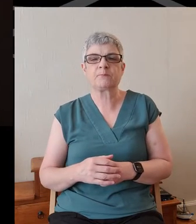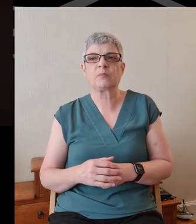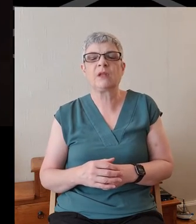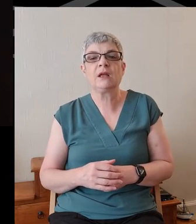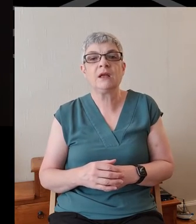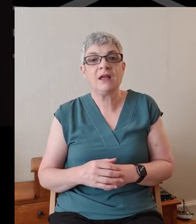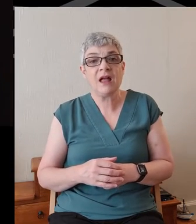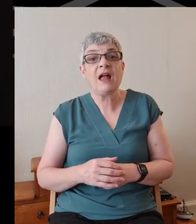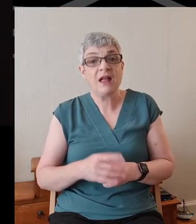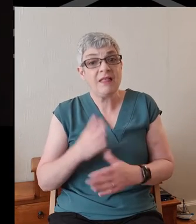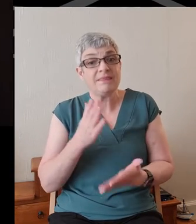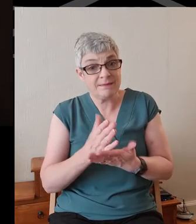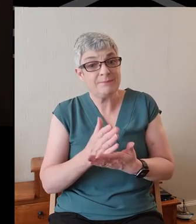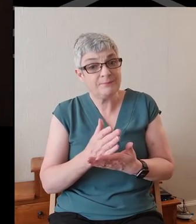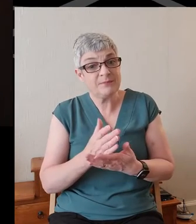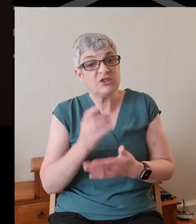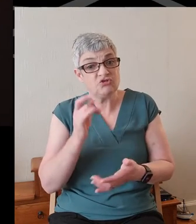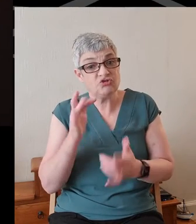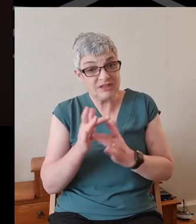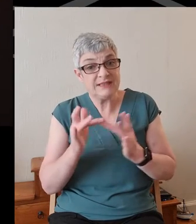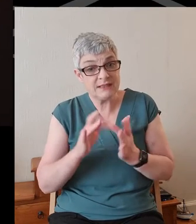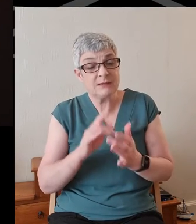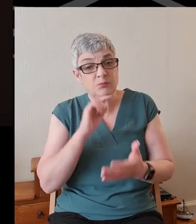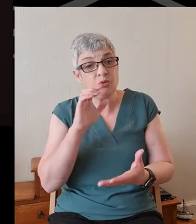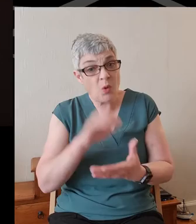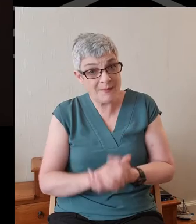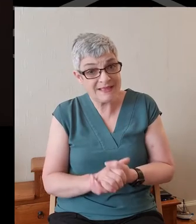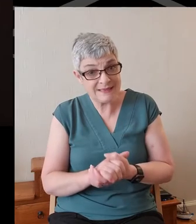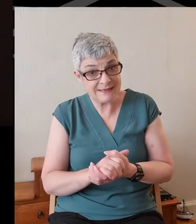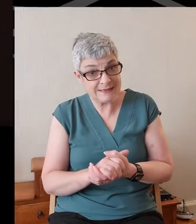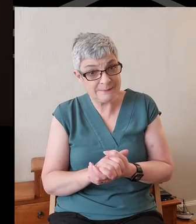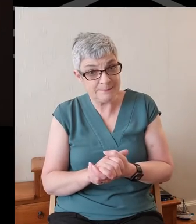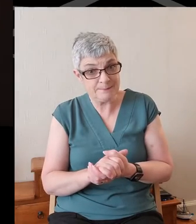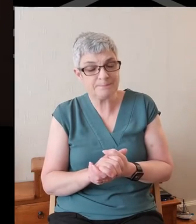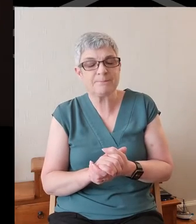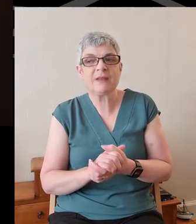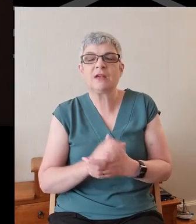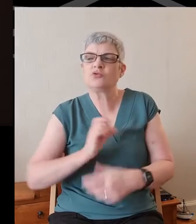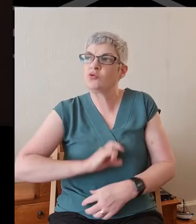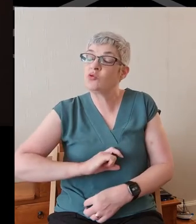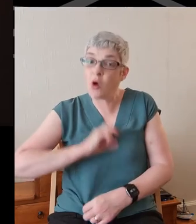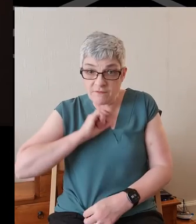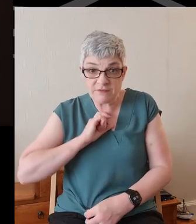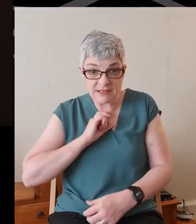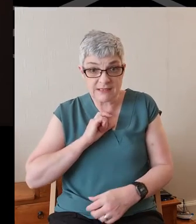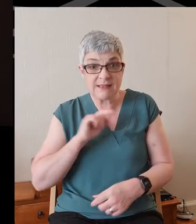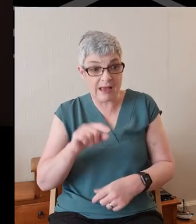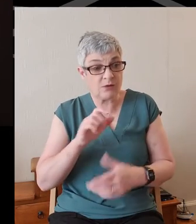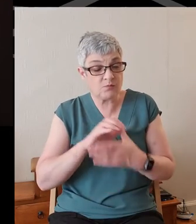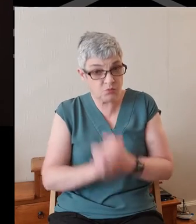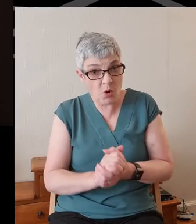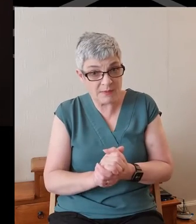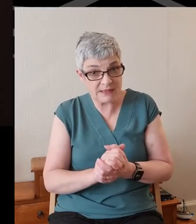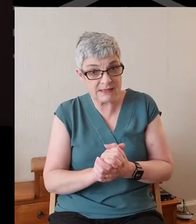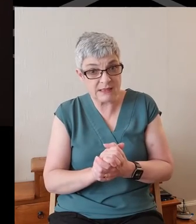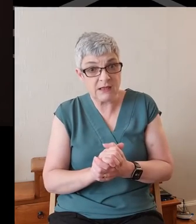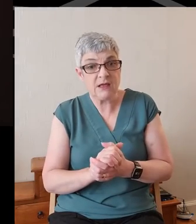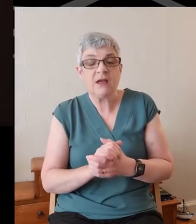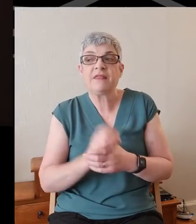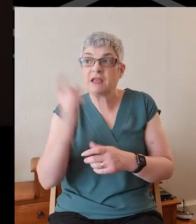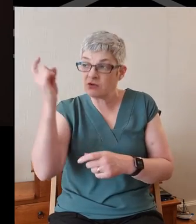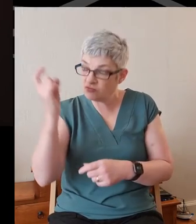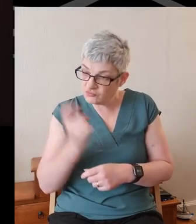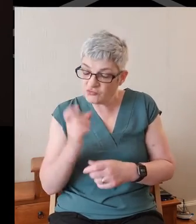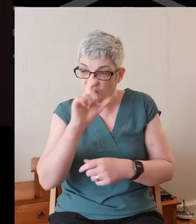That's what Jesus promised. And confidence in that promise, his confidence that Christ is